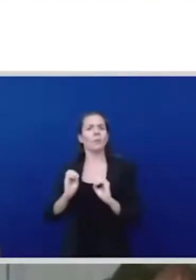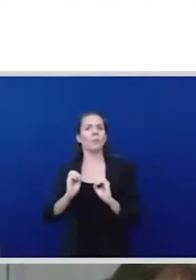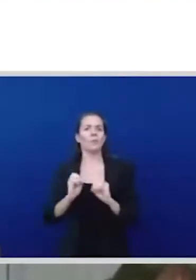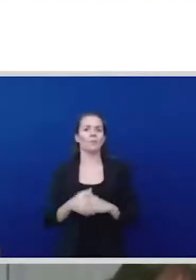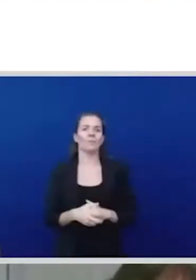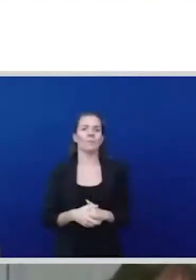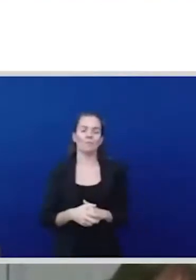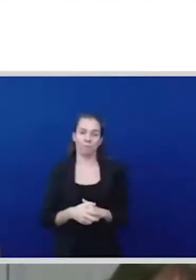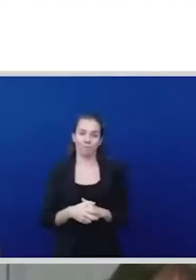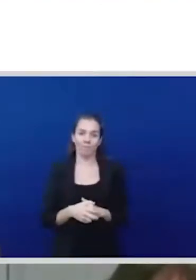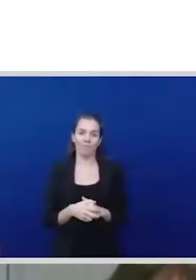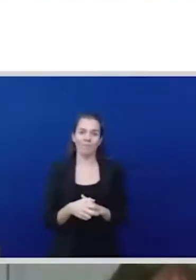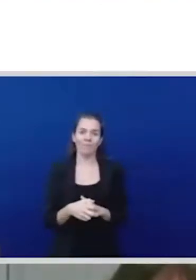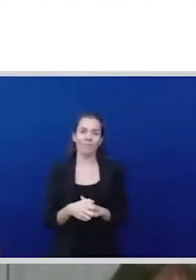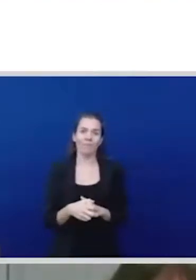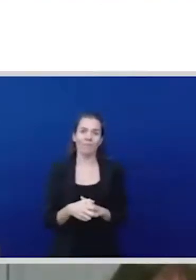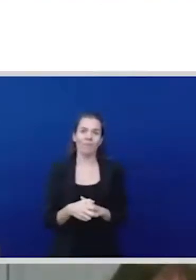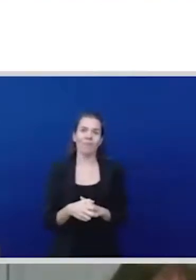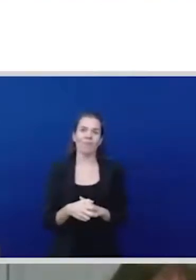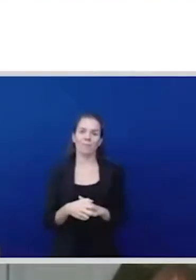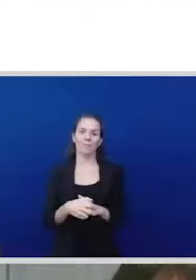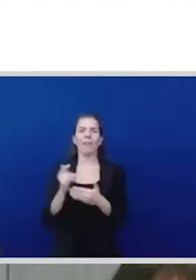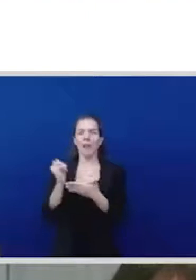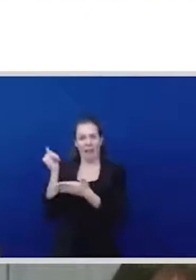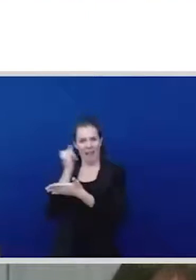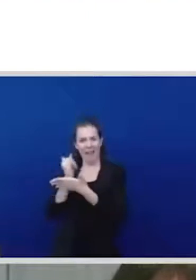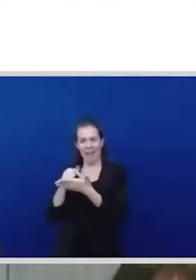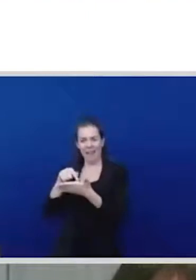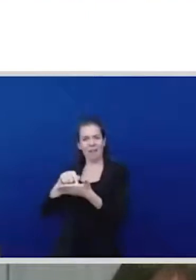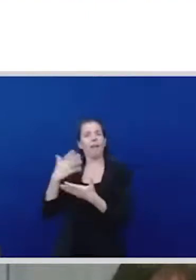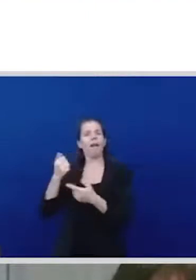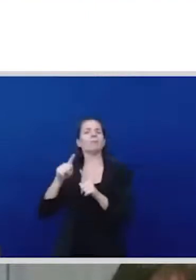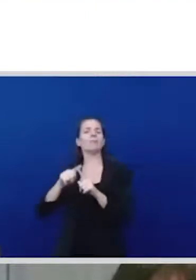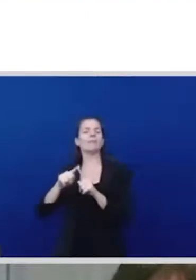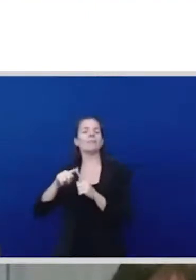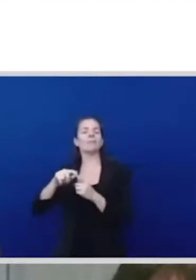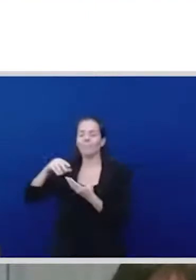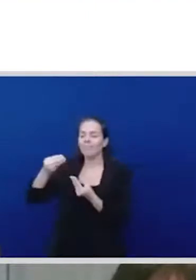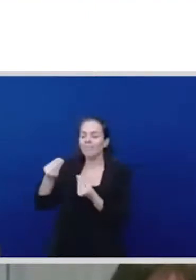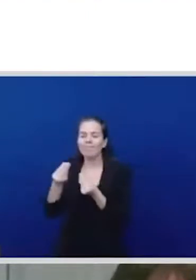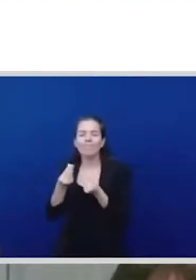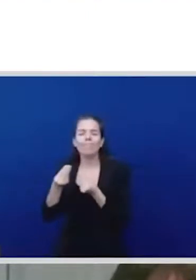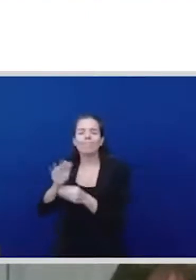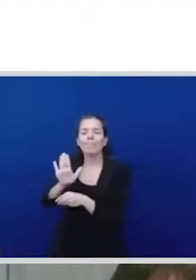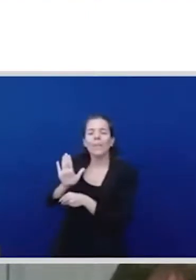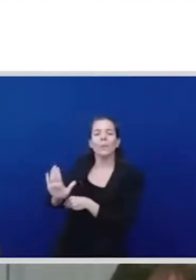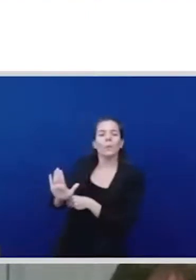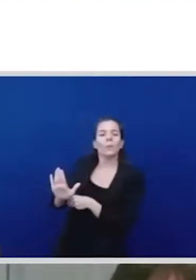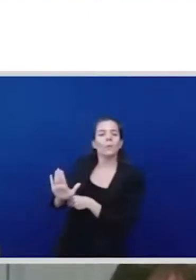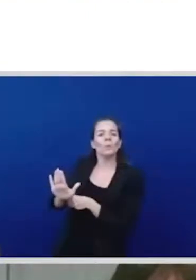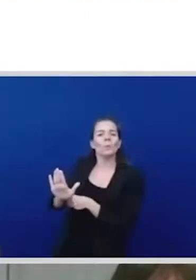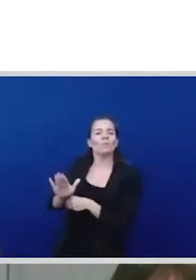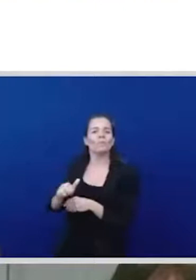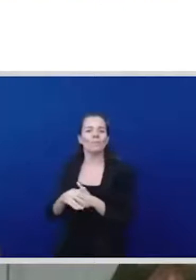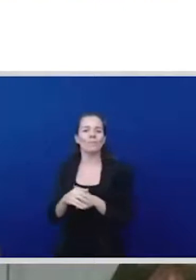and and through we don't have the funds to go to a to somebody to pretend to make you know huge big mats and everything